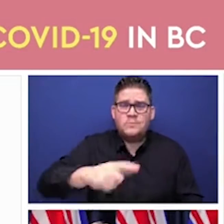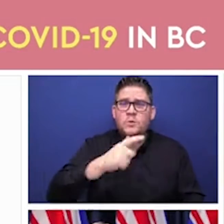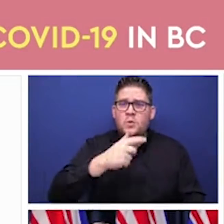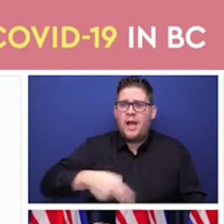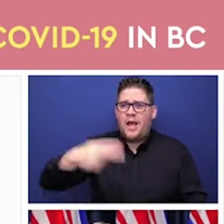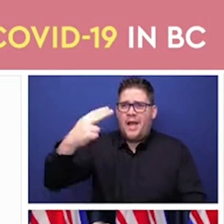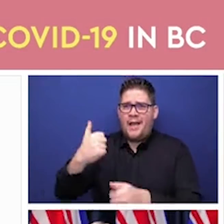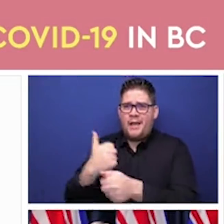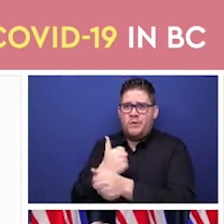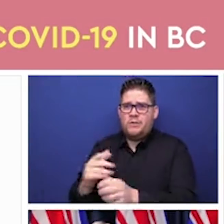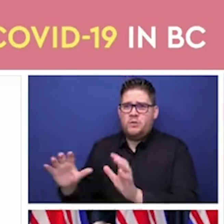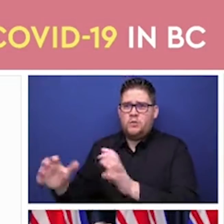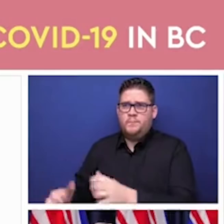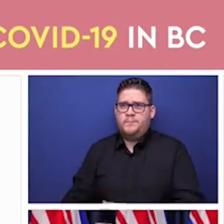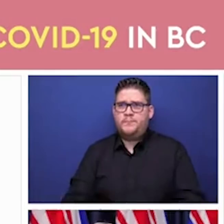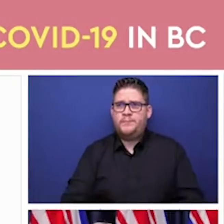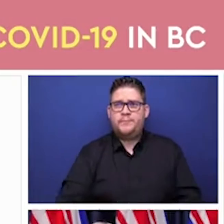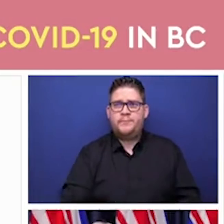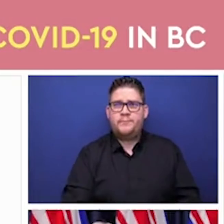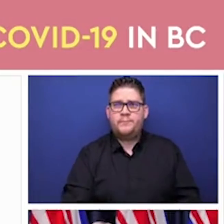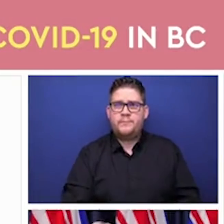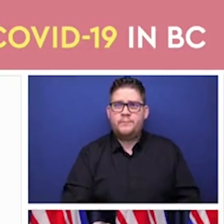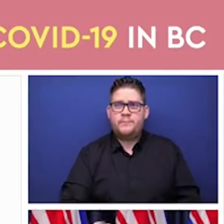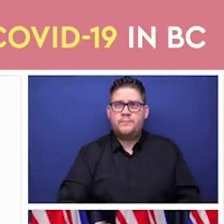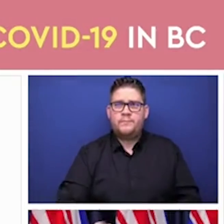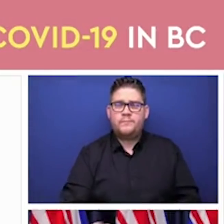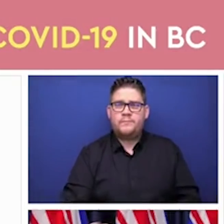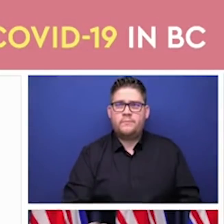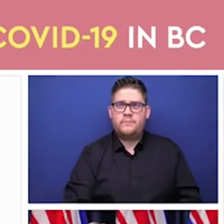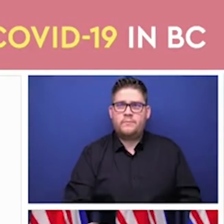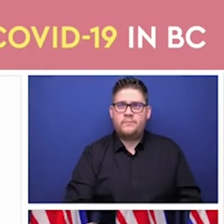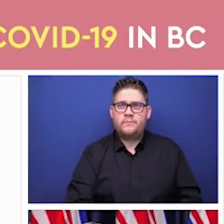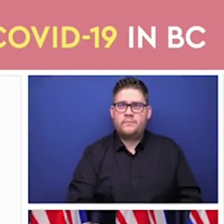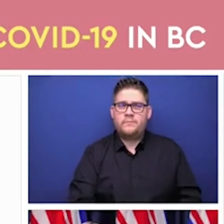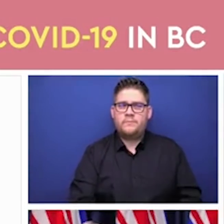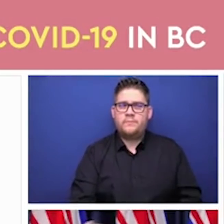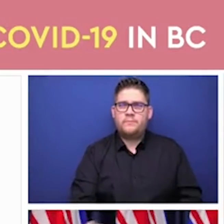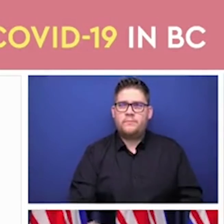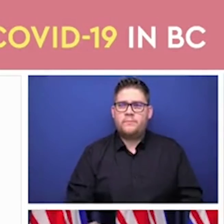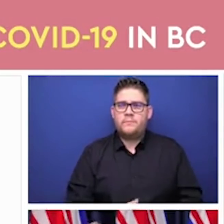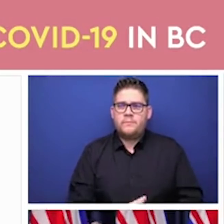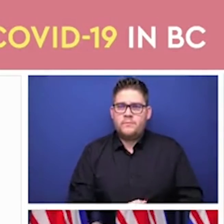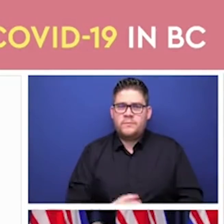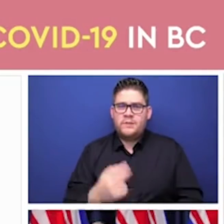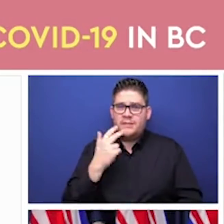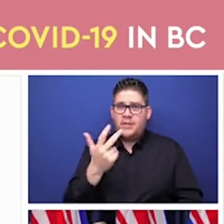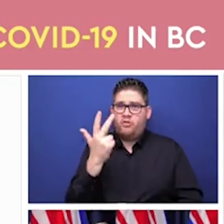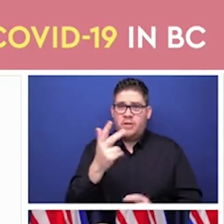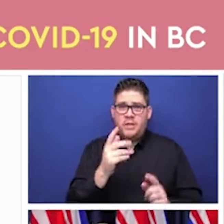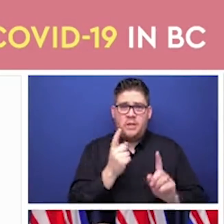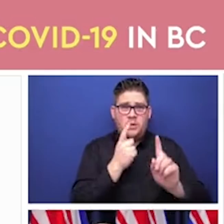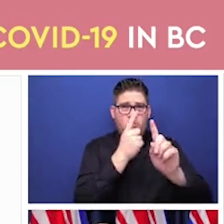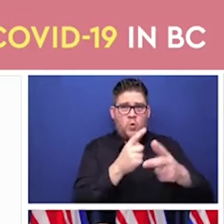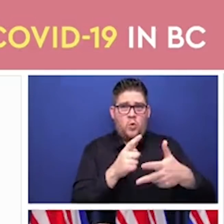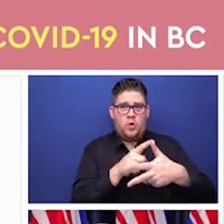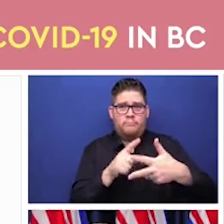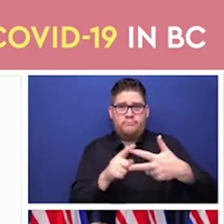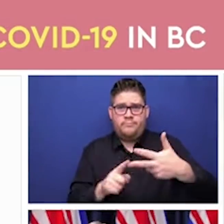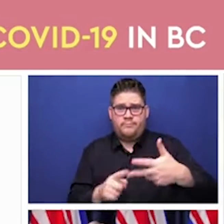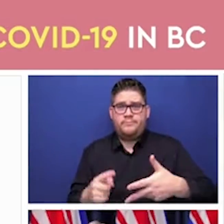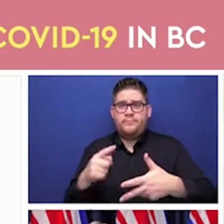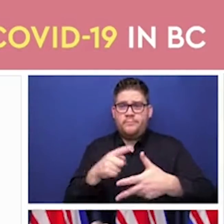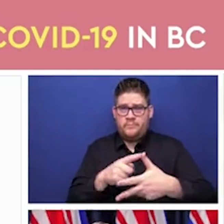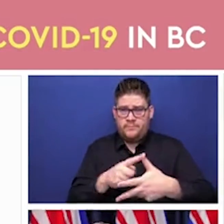As Dr Henry has said we have had three goals to date since our vaccines first arrived in December protect the most vulnerable